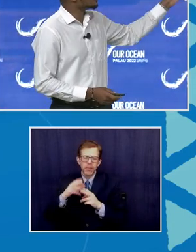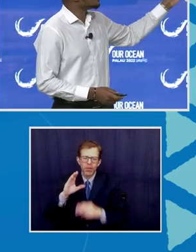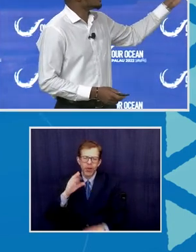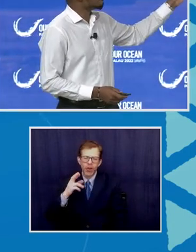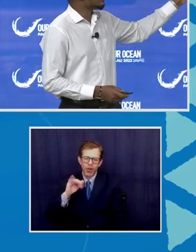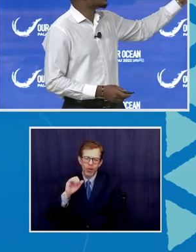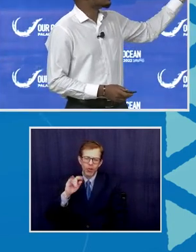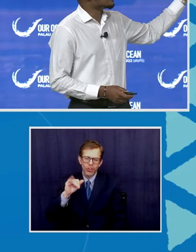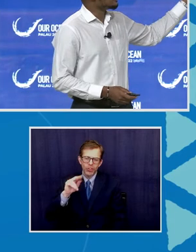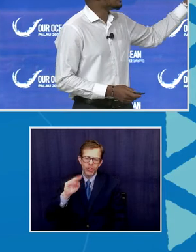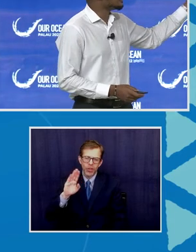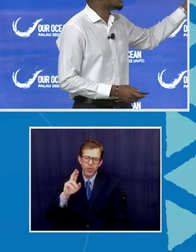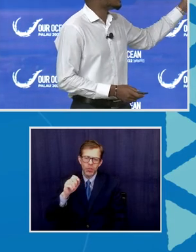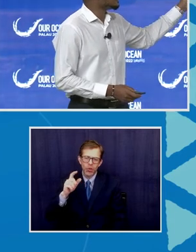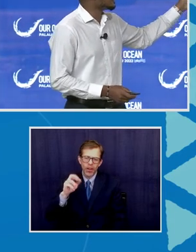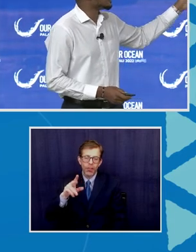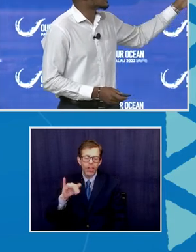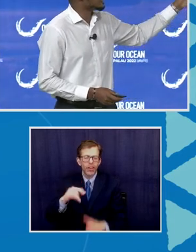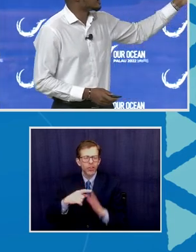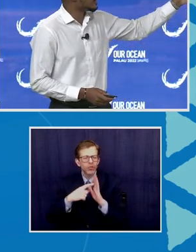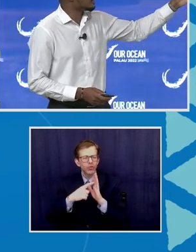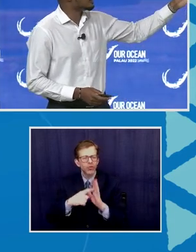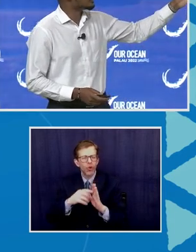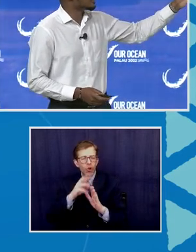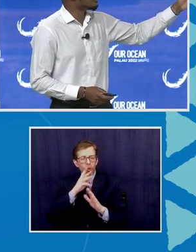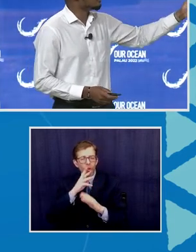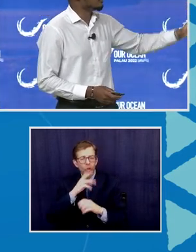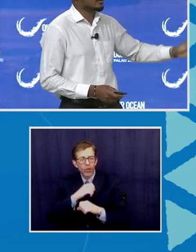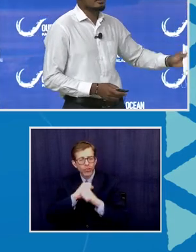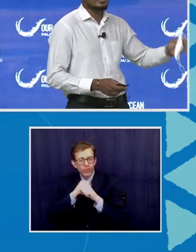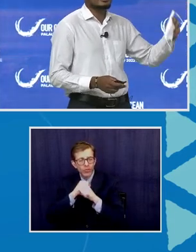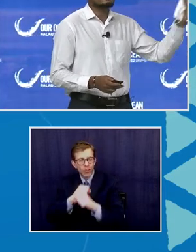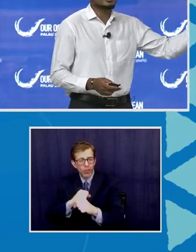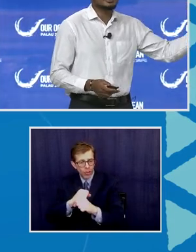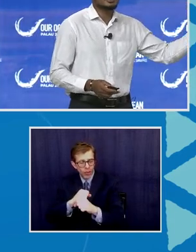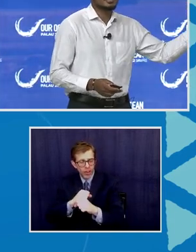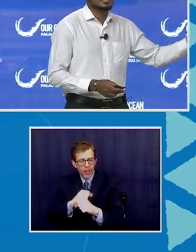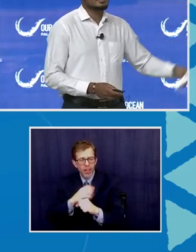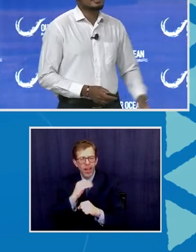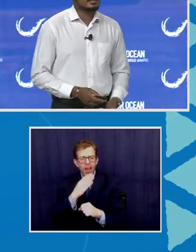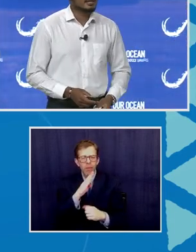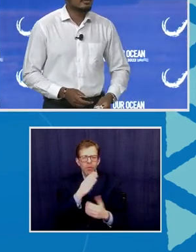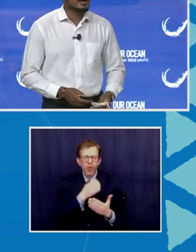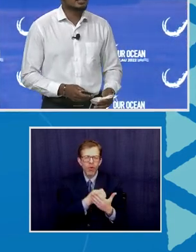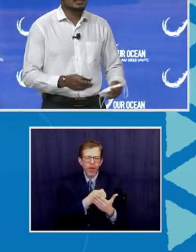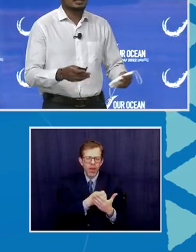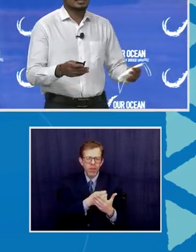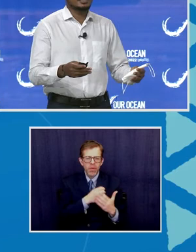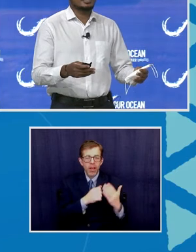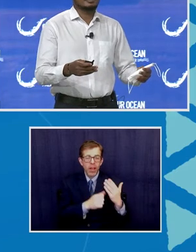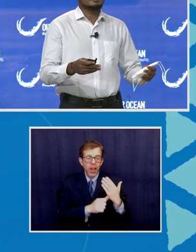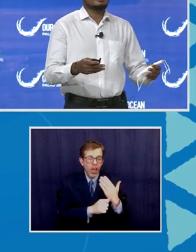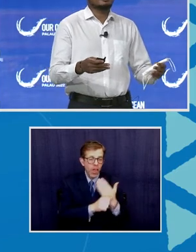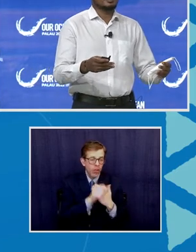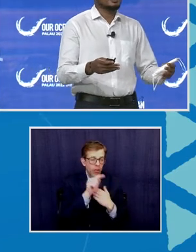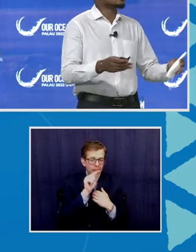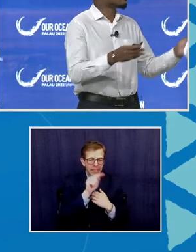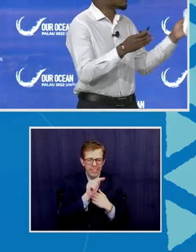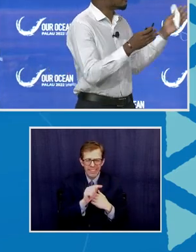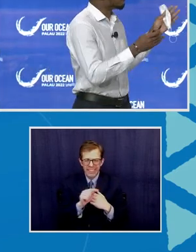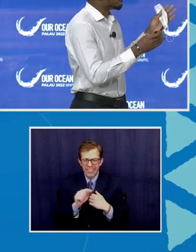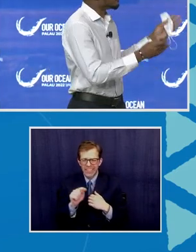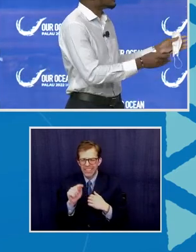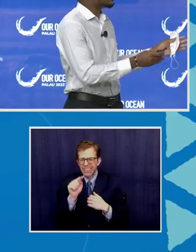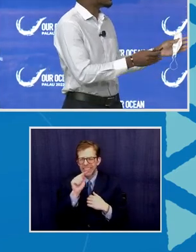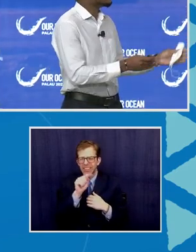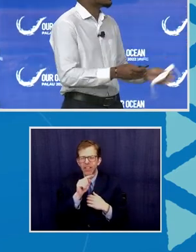shows maritime security on the other side and blue economy and the threats that arise. And